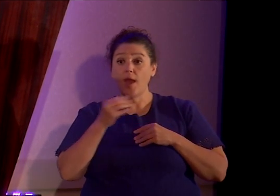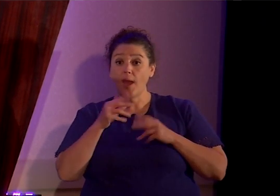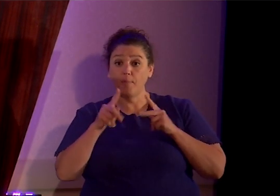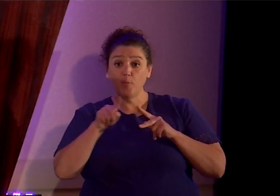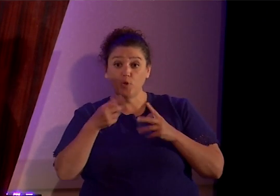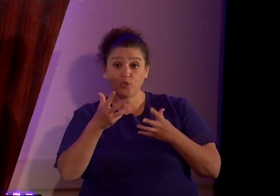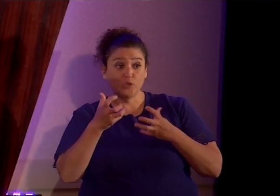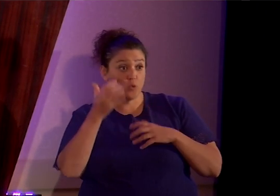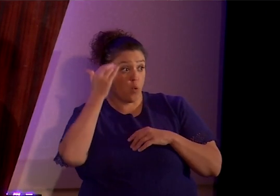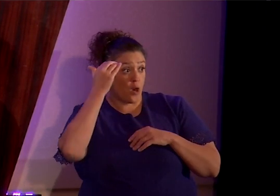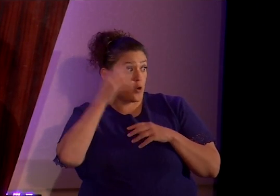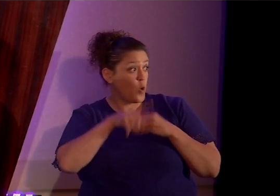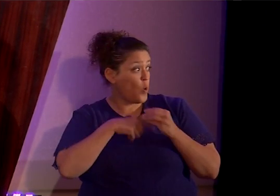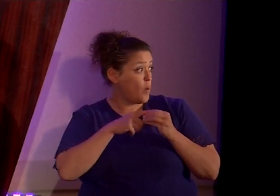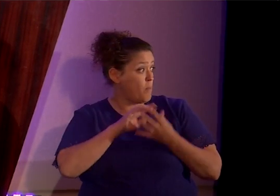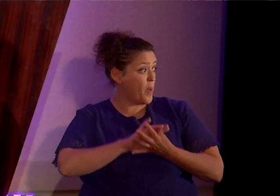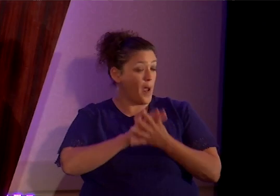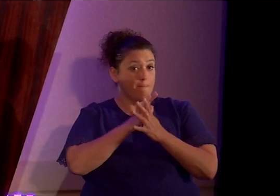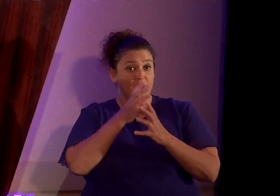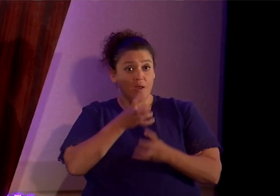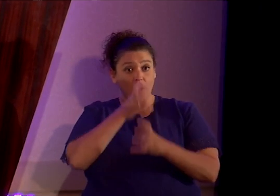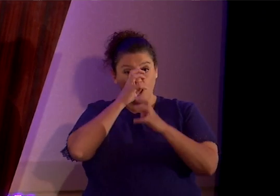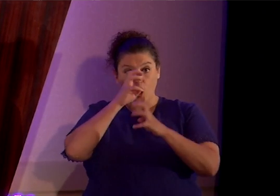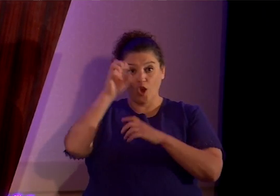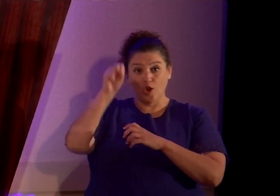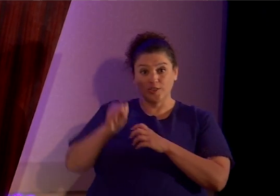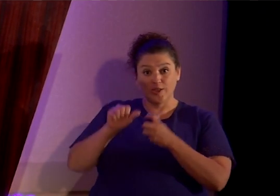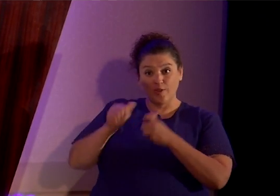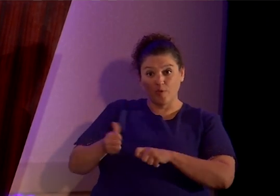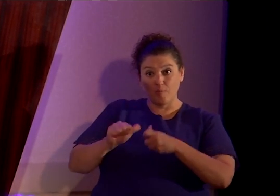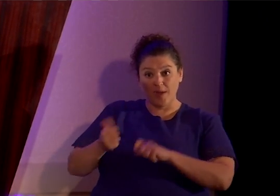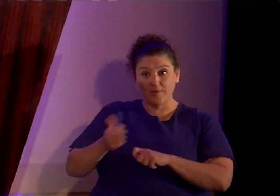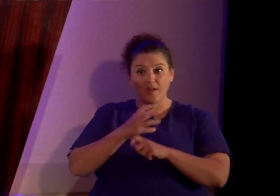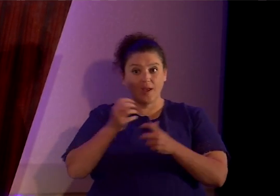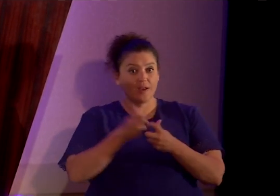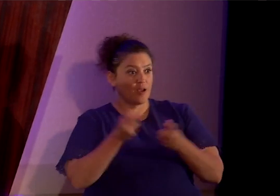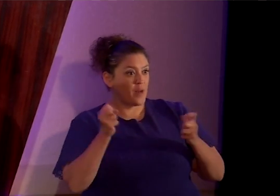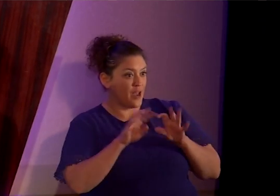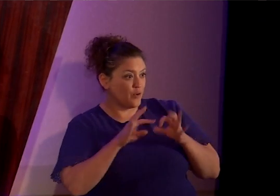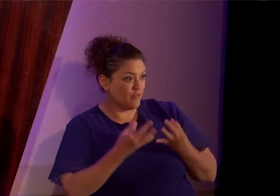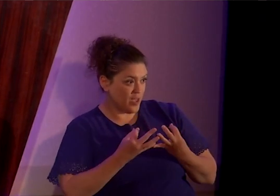know about being a hardcore Southern Baptist and coming out to your family. family.